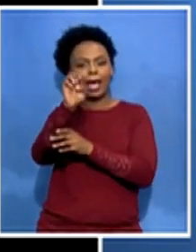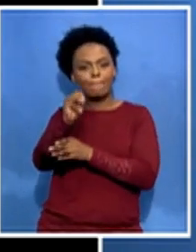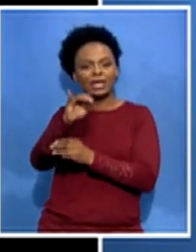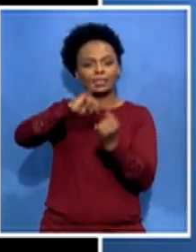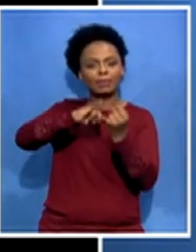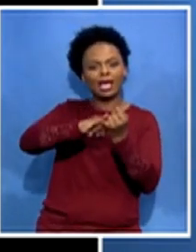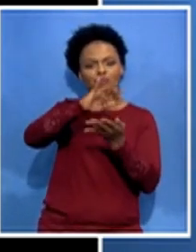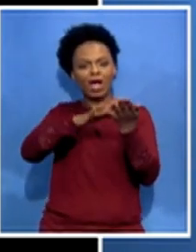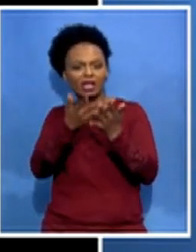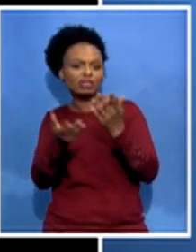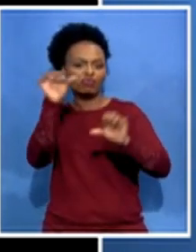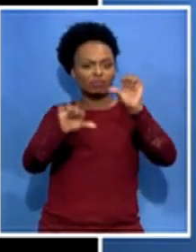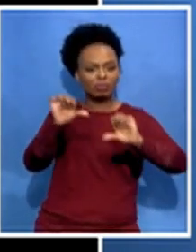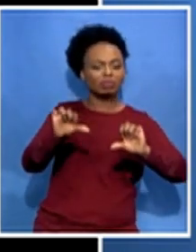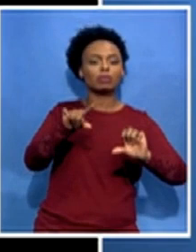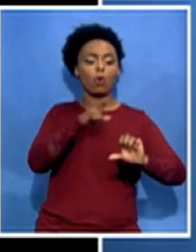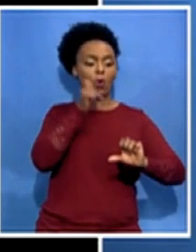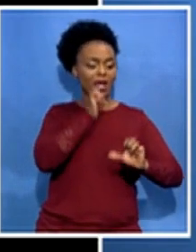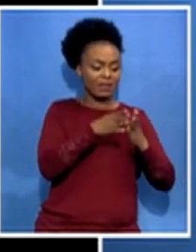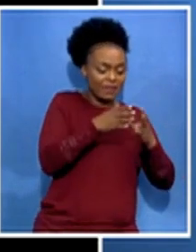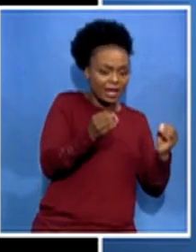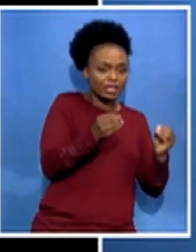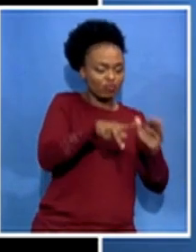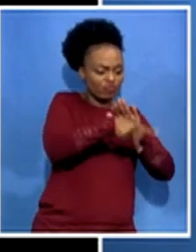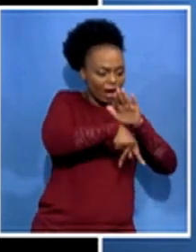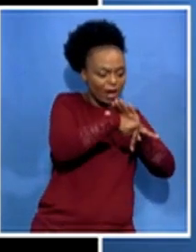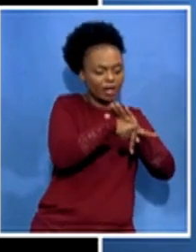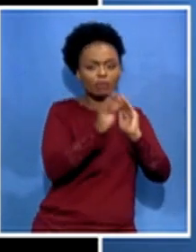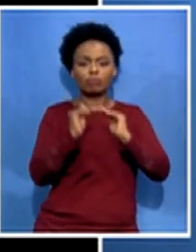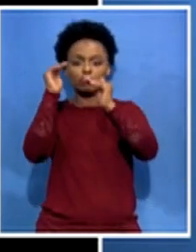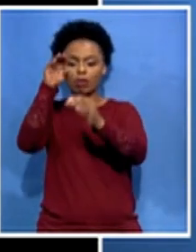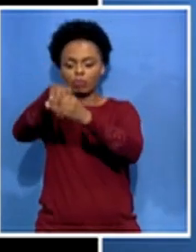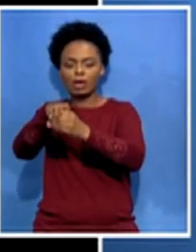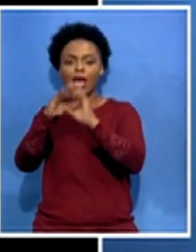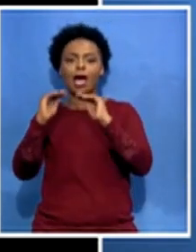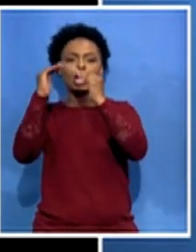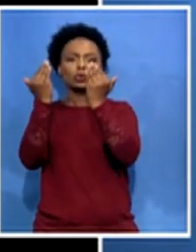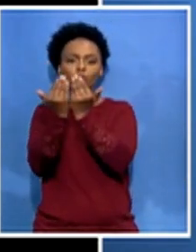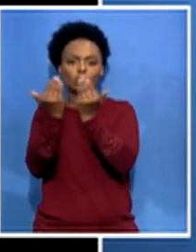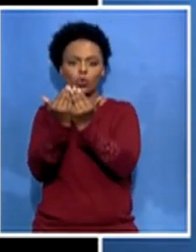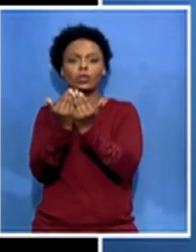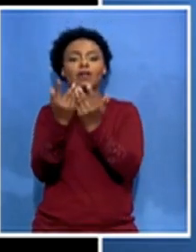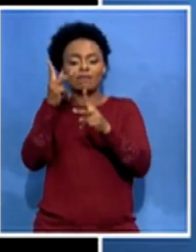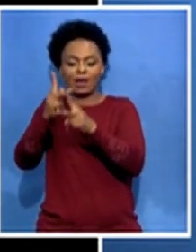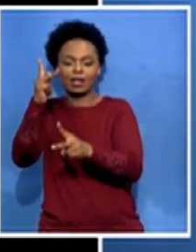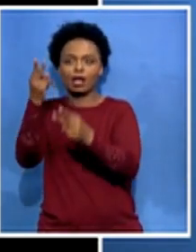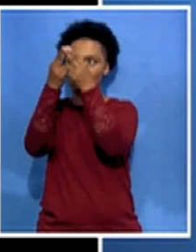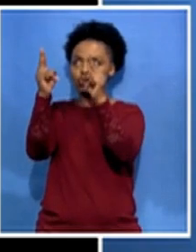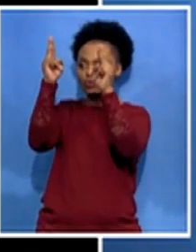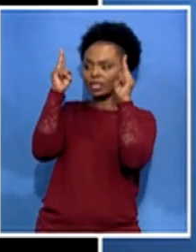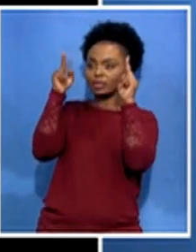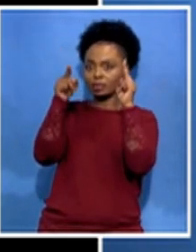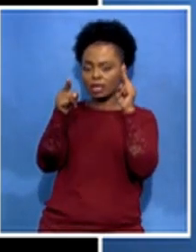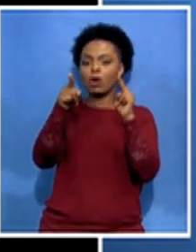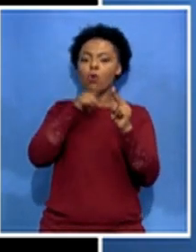from to high school and finally to higher education where they get their skills they are able